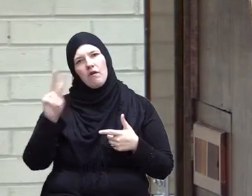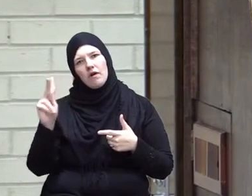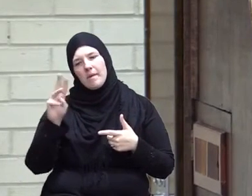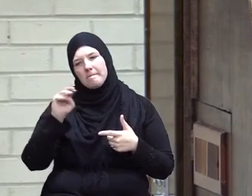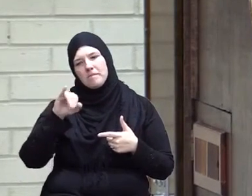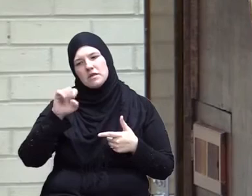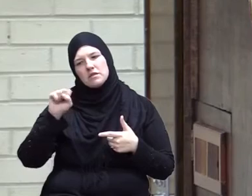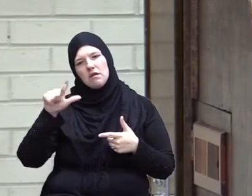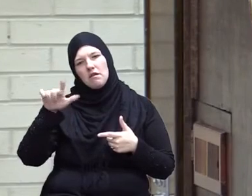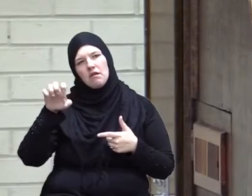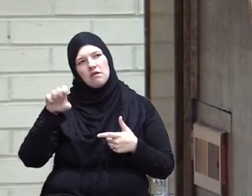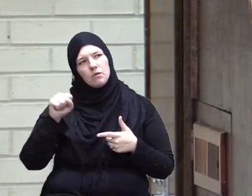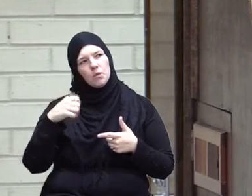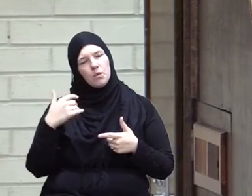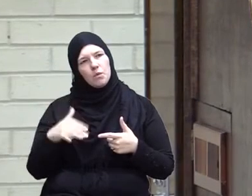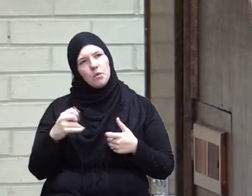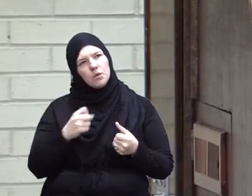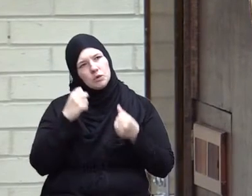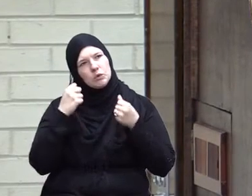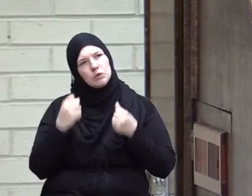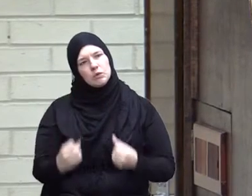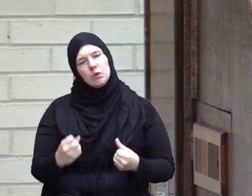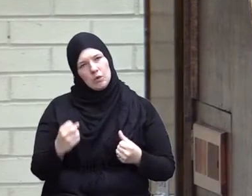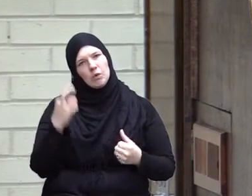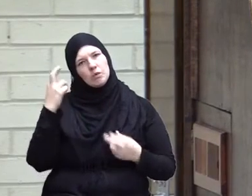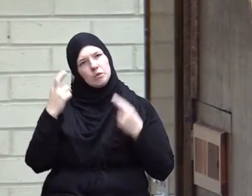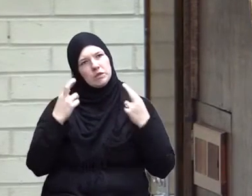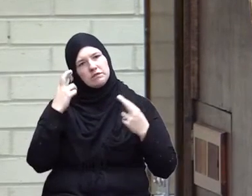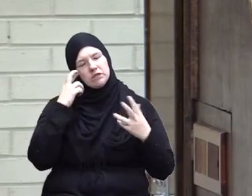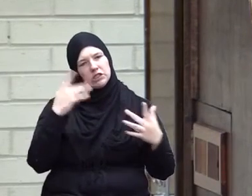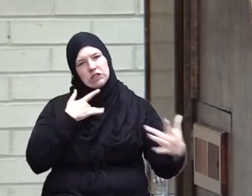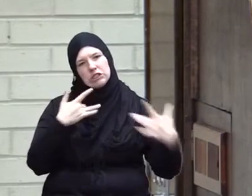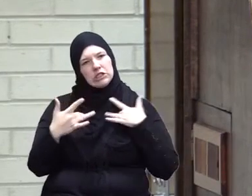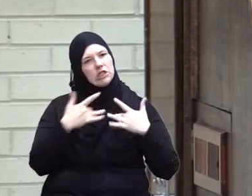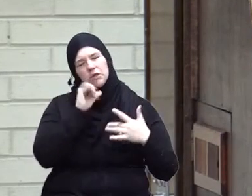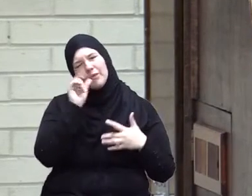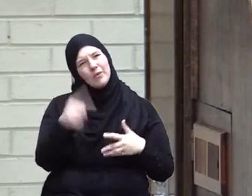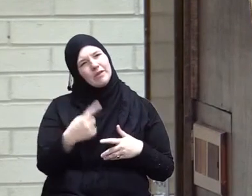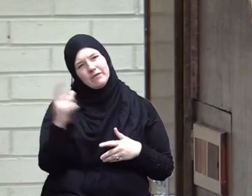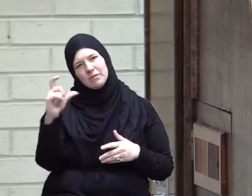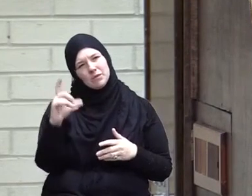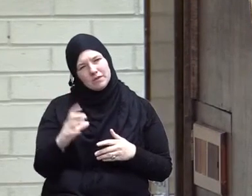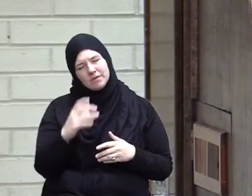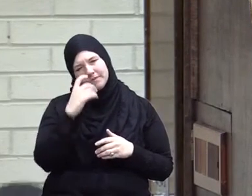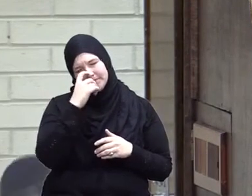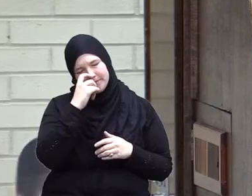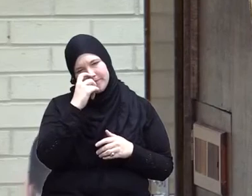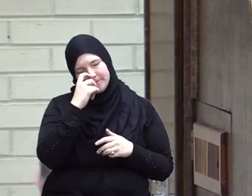are a very strong reason for concern for every human being not only for Muslims